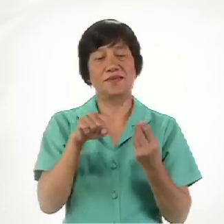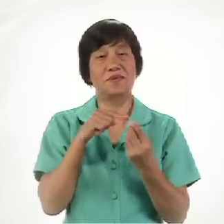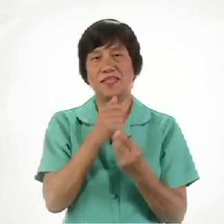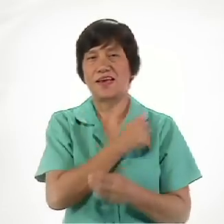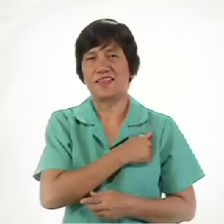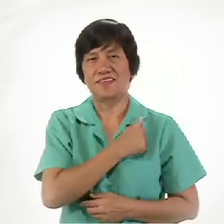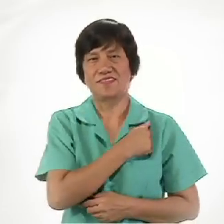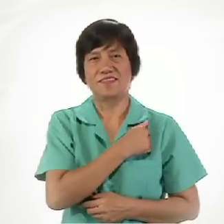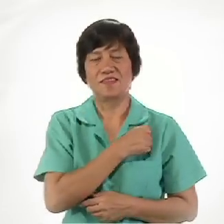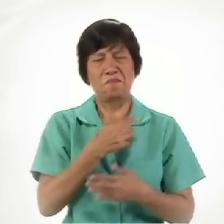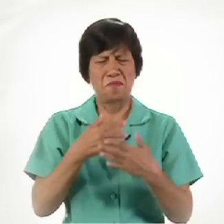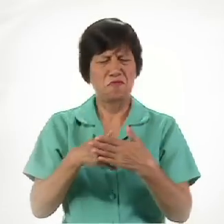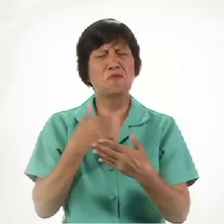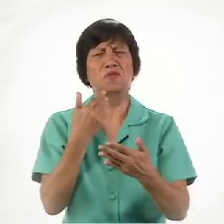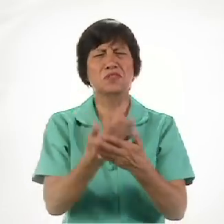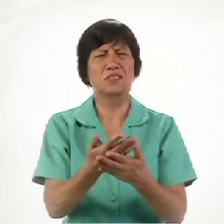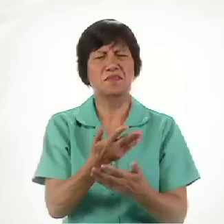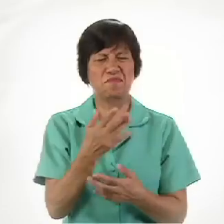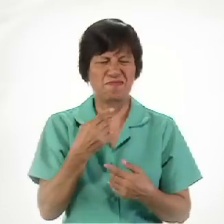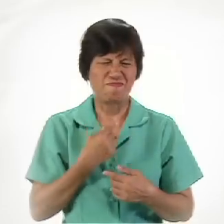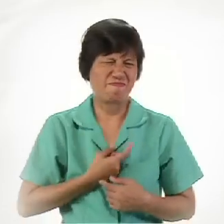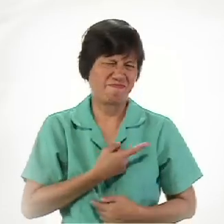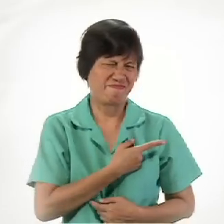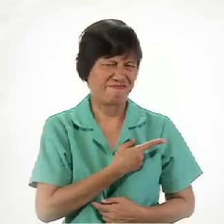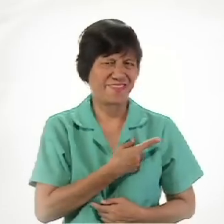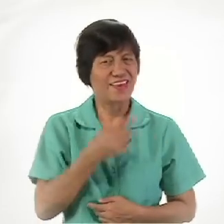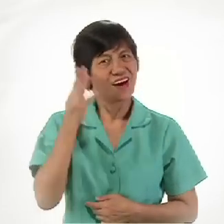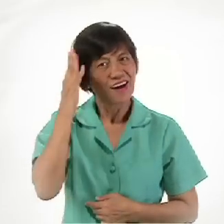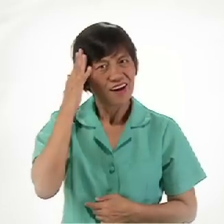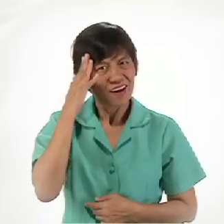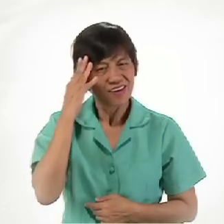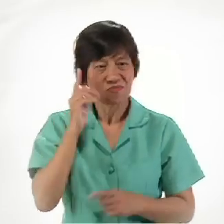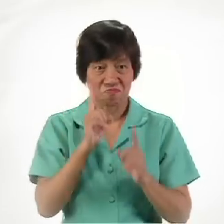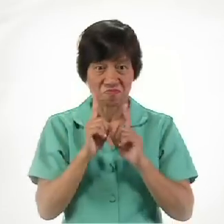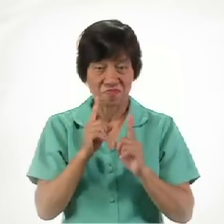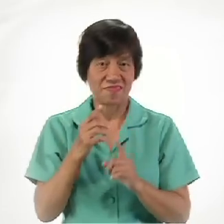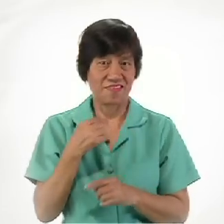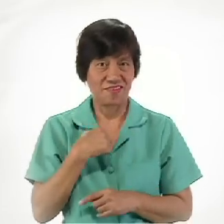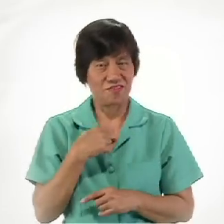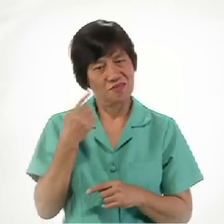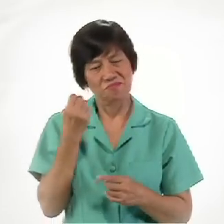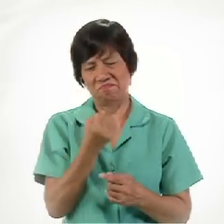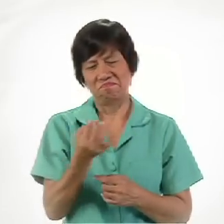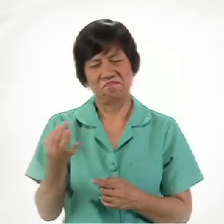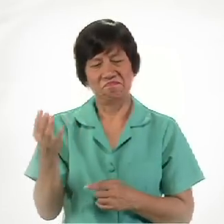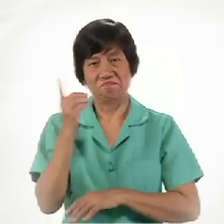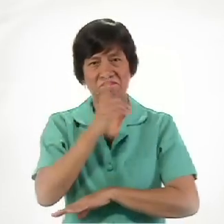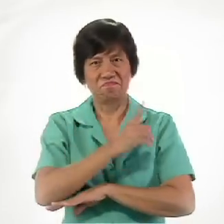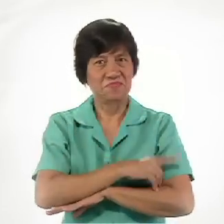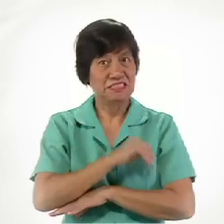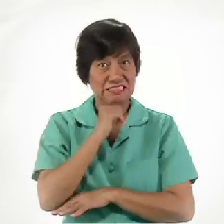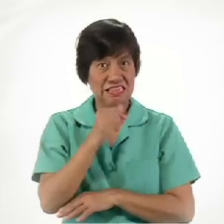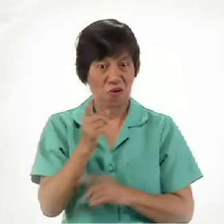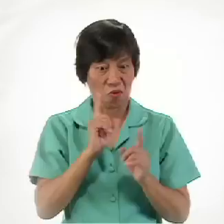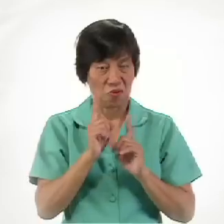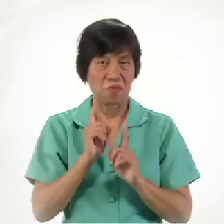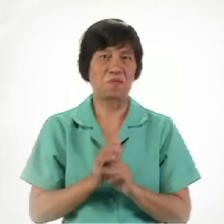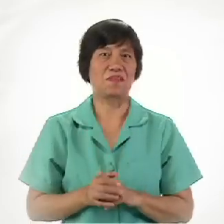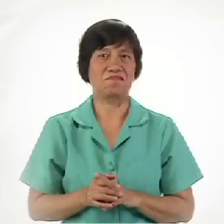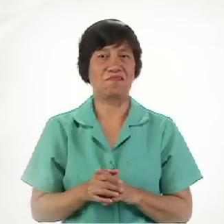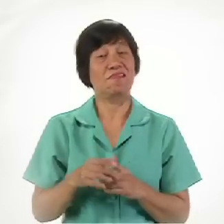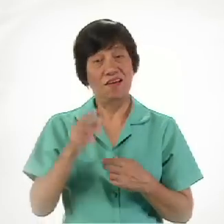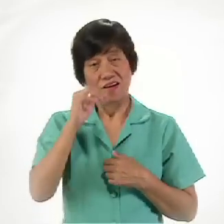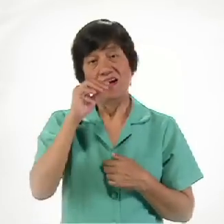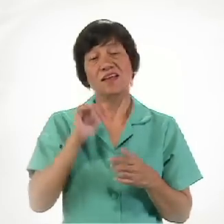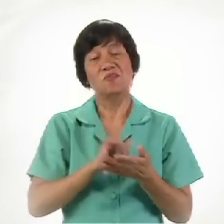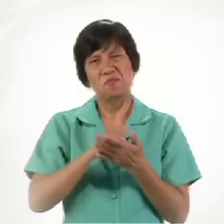Grieve I know They will Not talk To me For a Number Of Days I know That that Reminder Will not